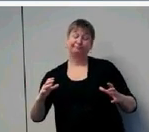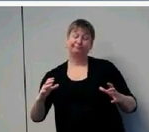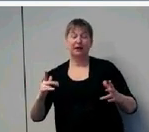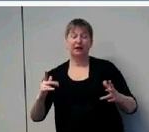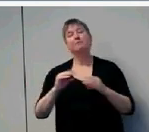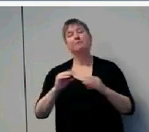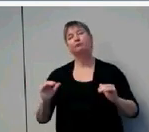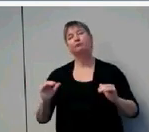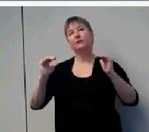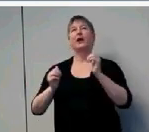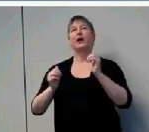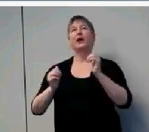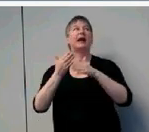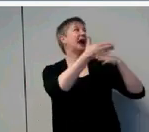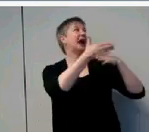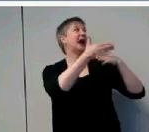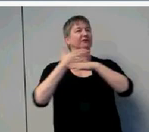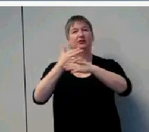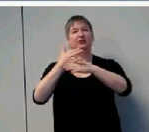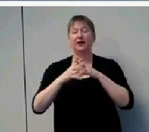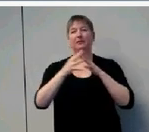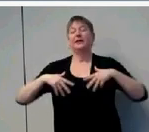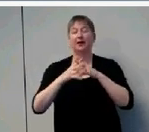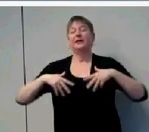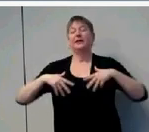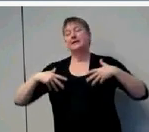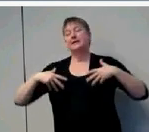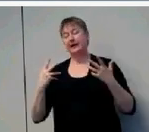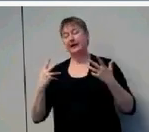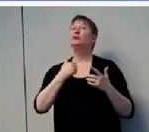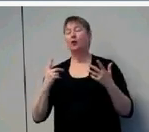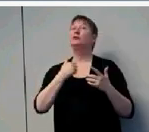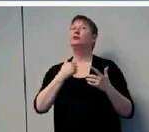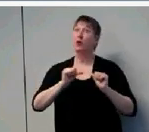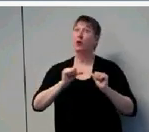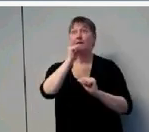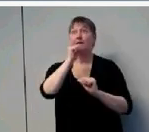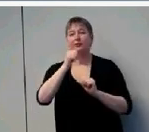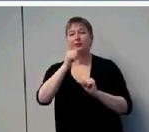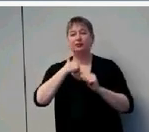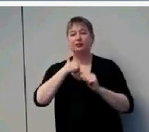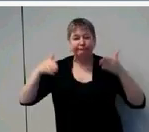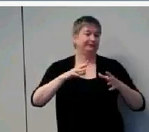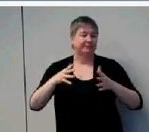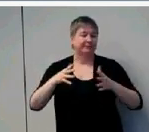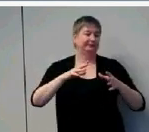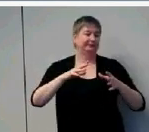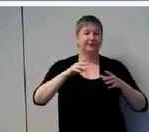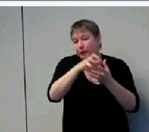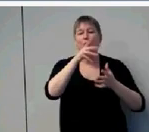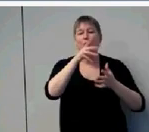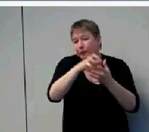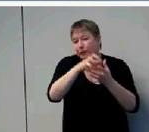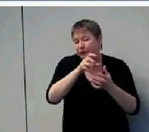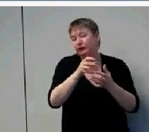university city children, but it is a common problem in longitudinal studies that families who will commit to